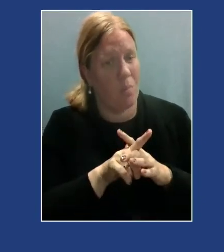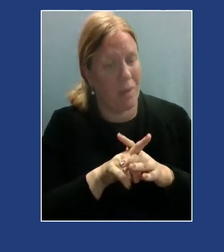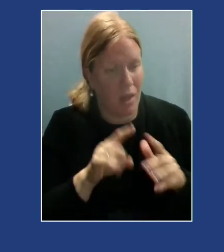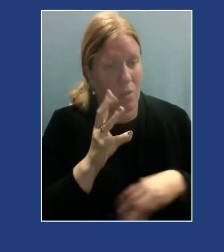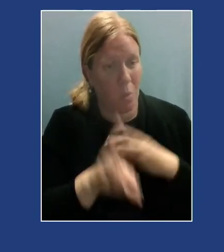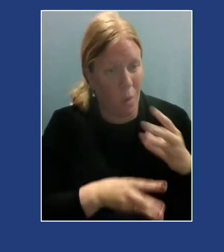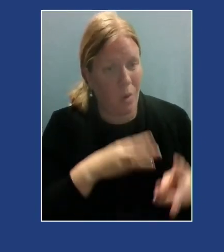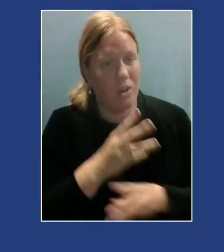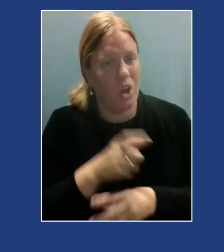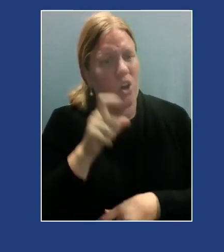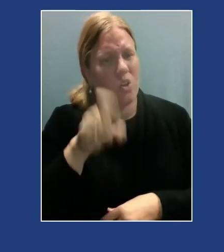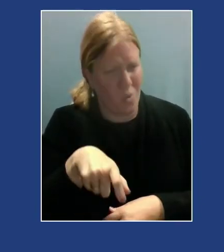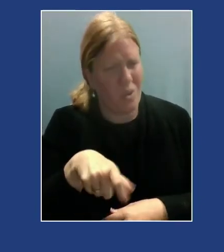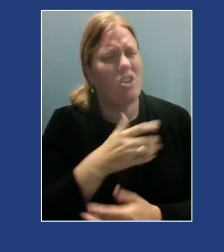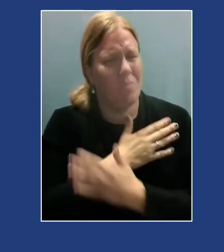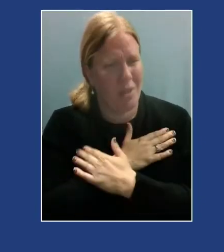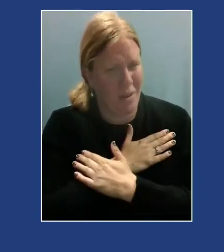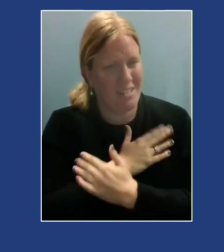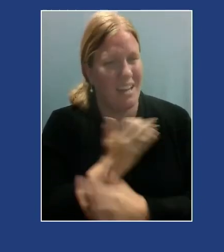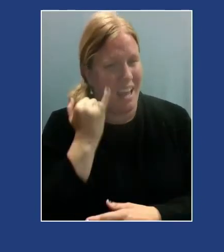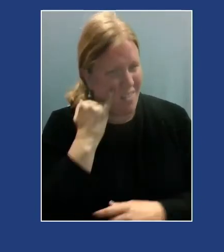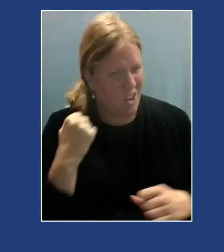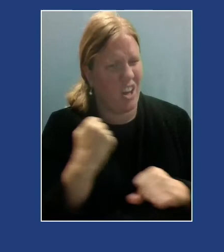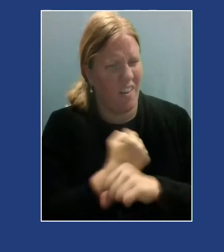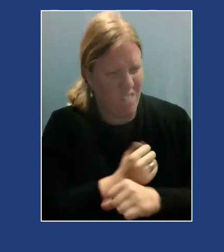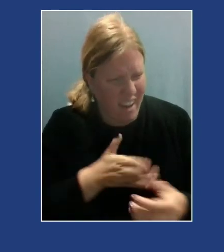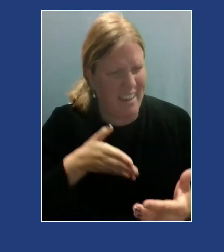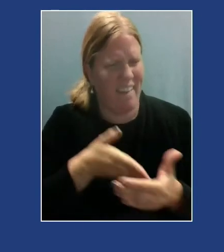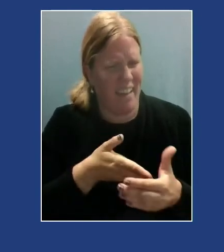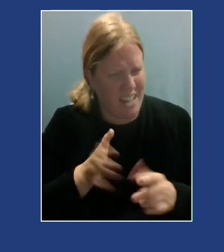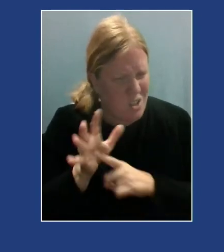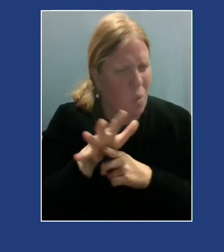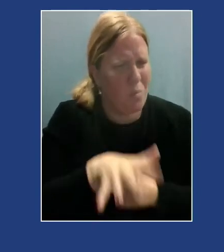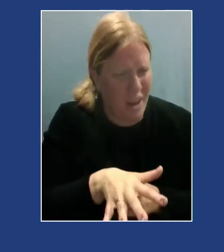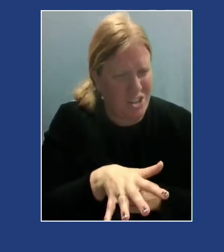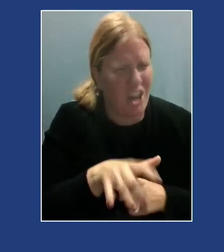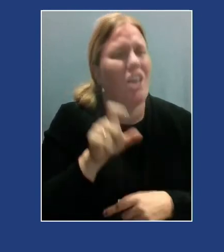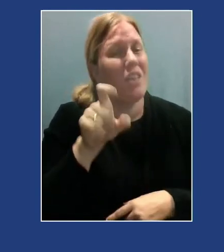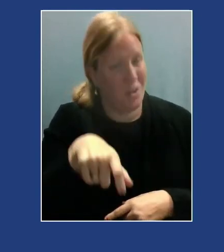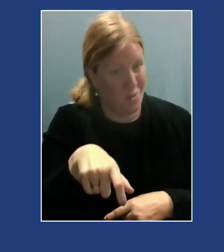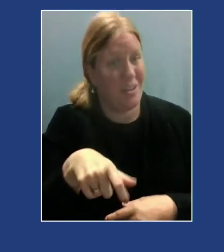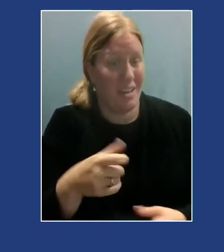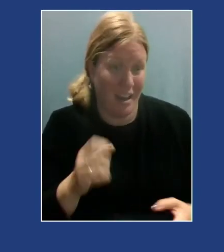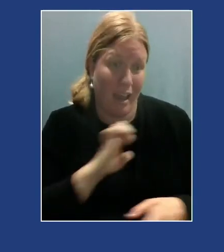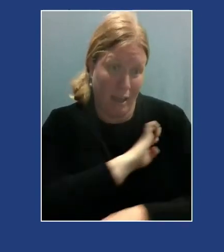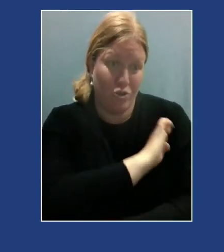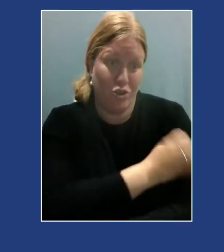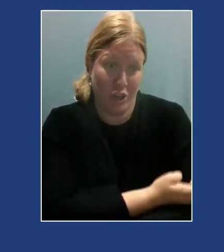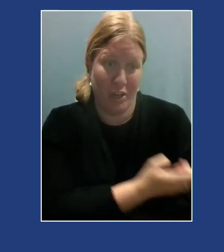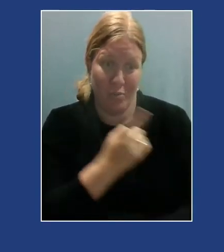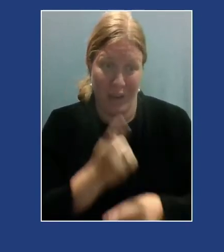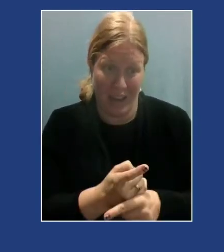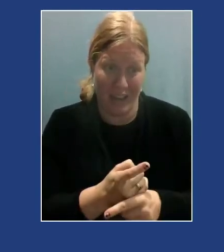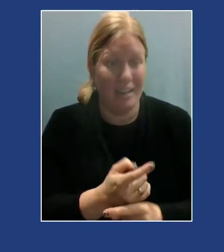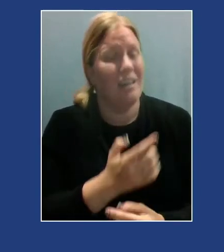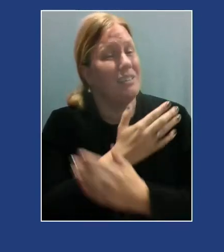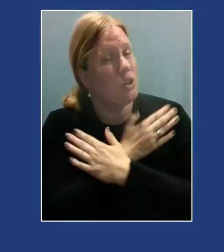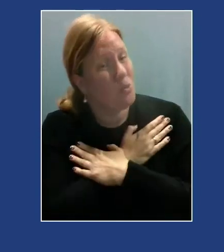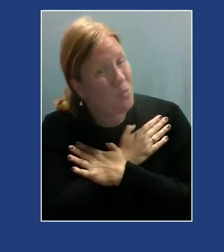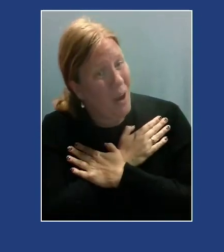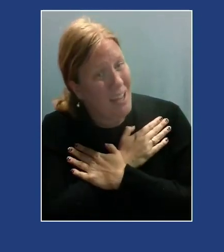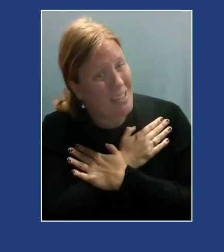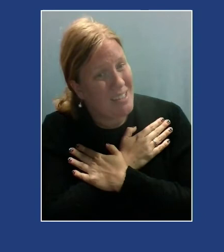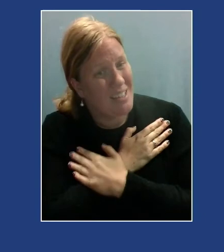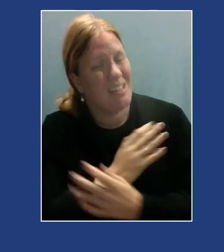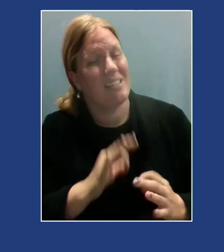And if you're going to fight back against oppression, you got to have energy. And so rest is required for that. What are the ways you can give yourself permission to